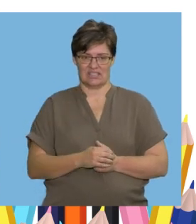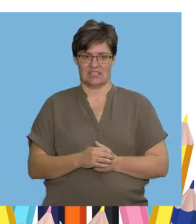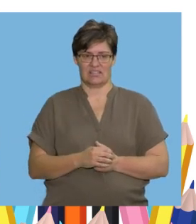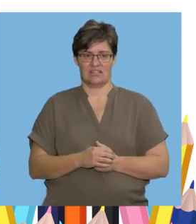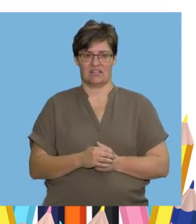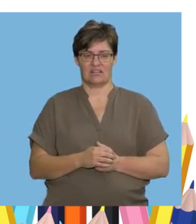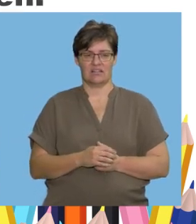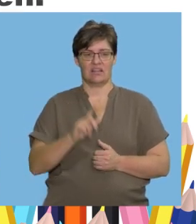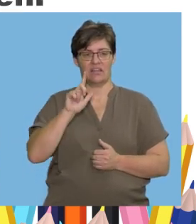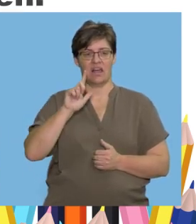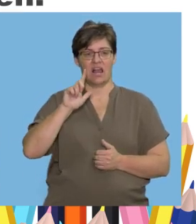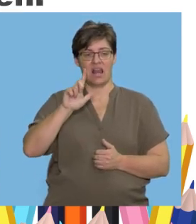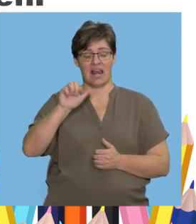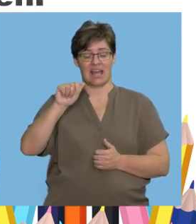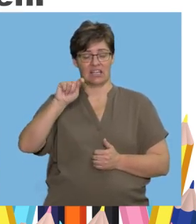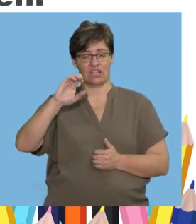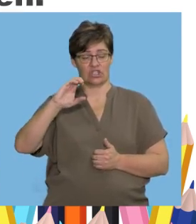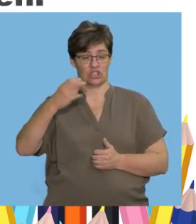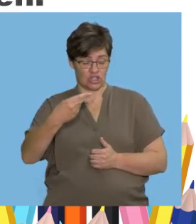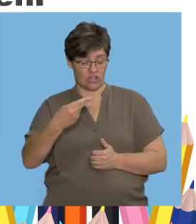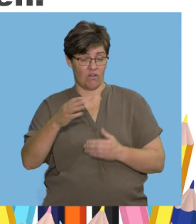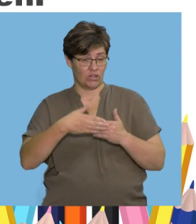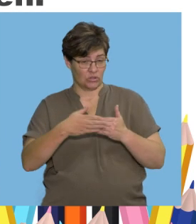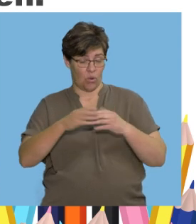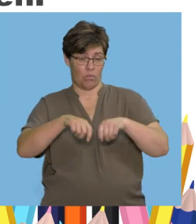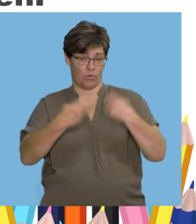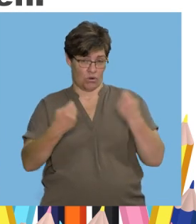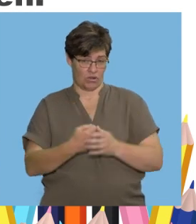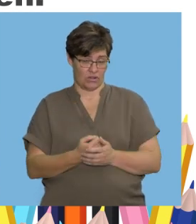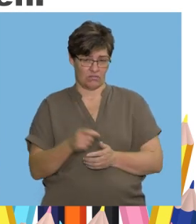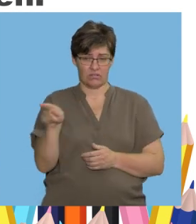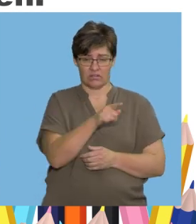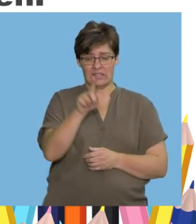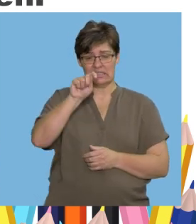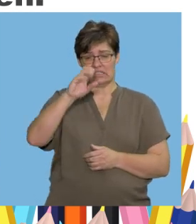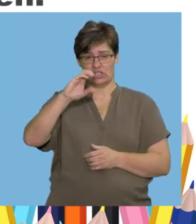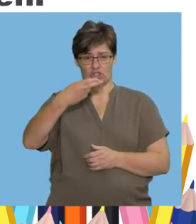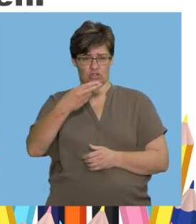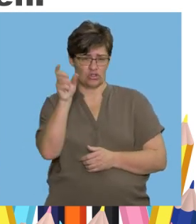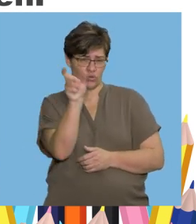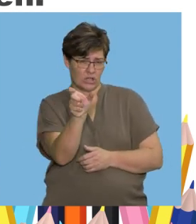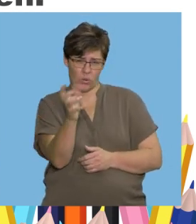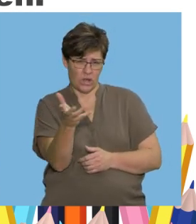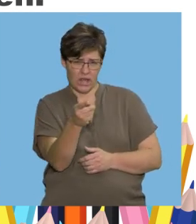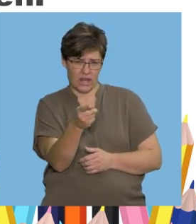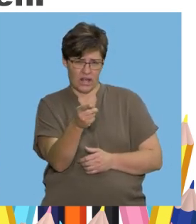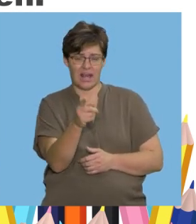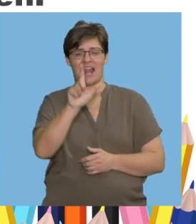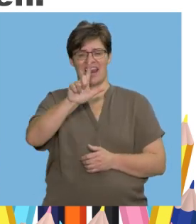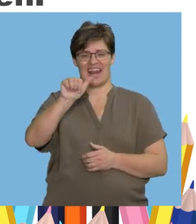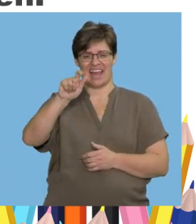Listen The latch for the door was broken Tell me which word has the ch sound